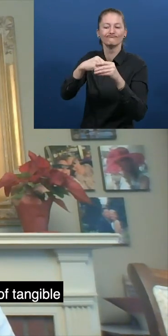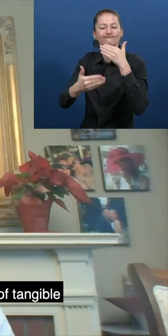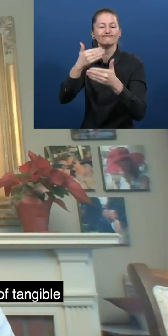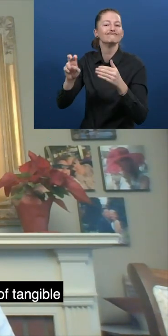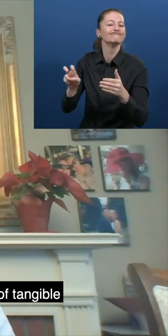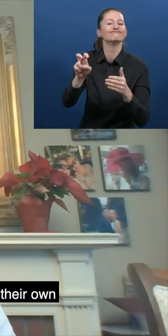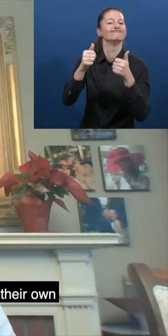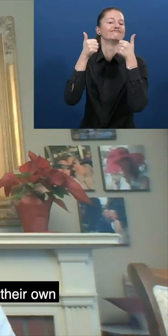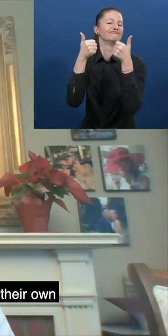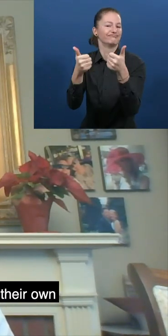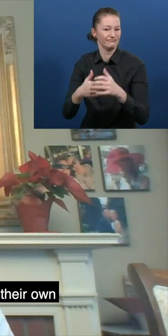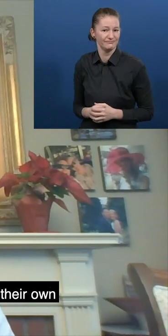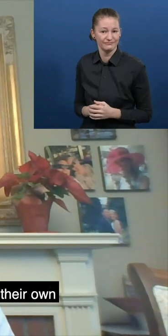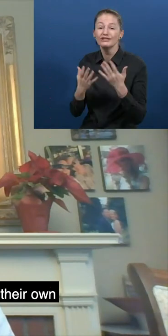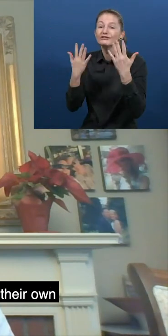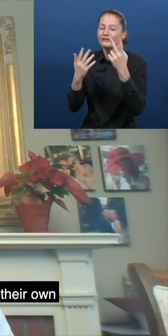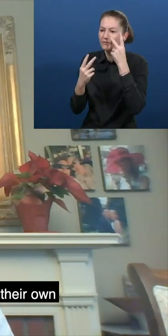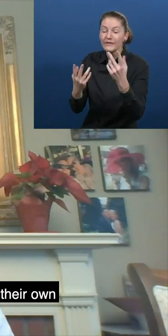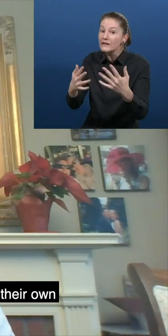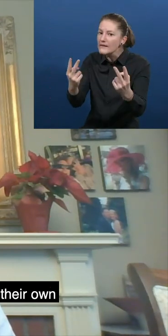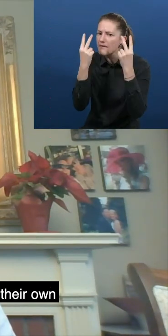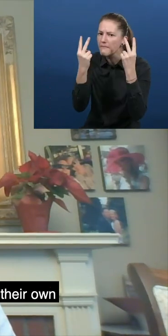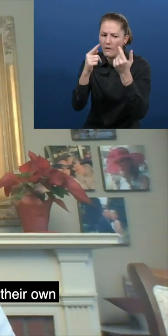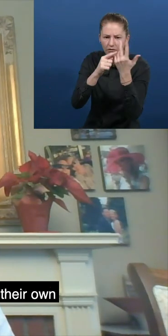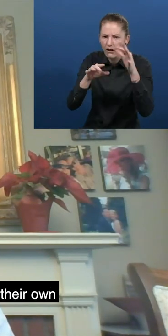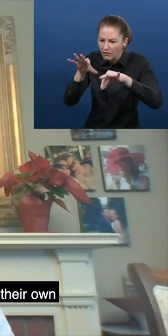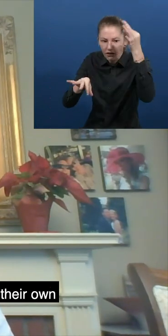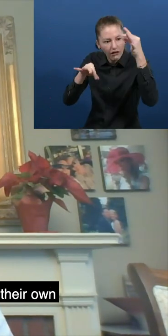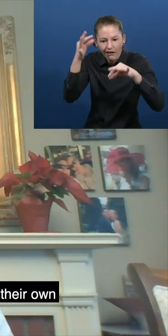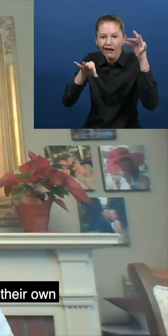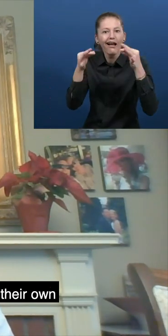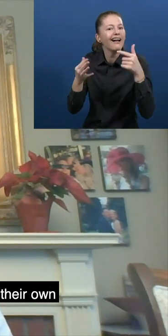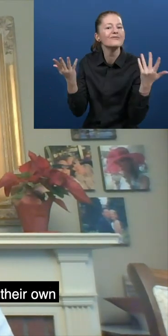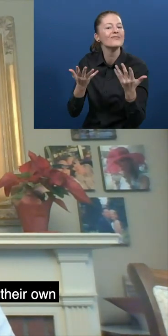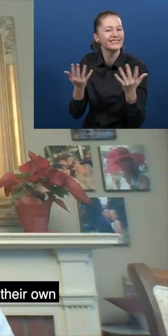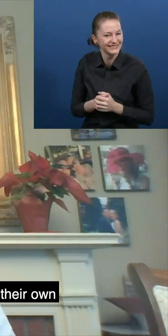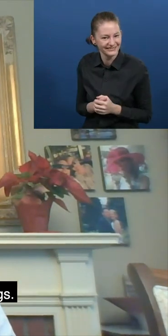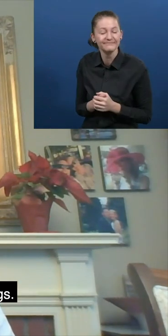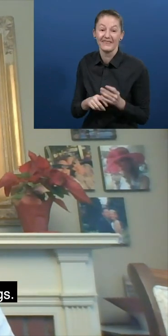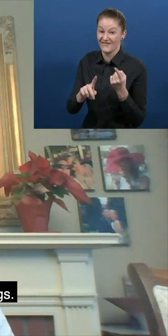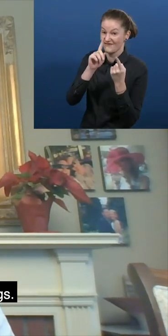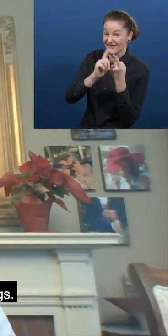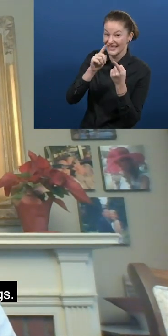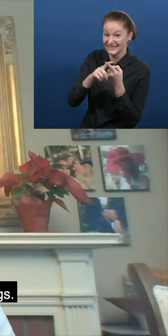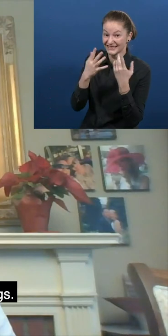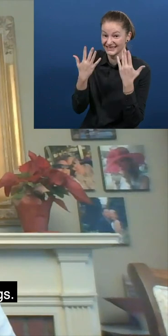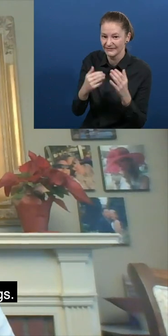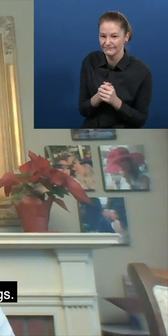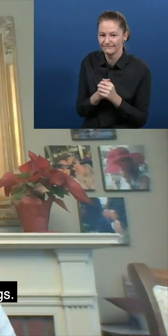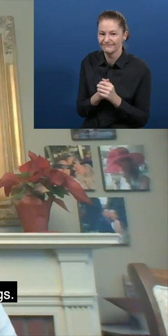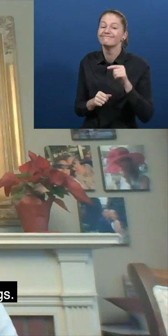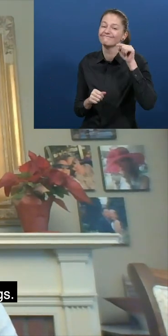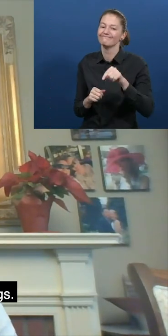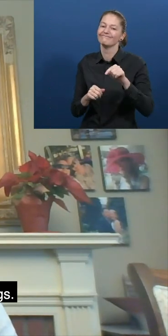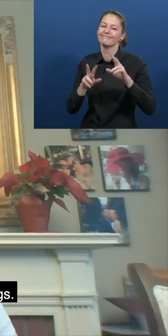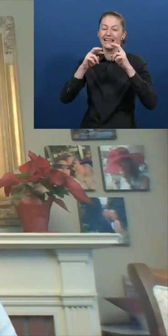understanding of tangible actions that our clients can take to advance along their own journeys. Let's take a look